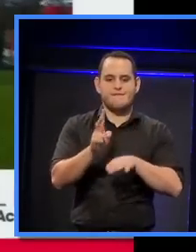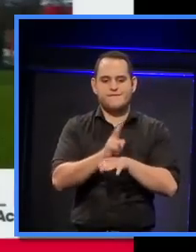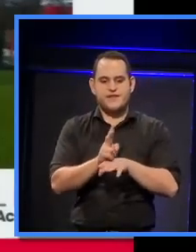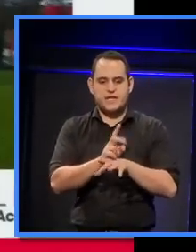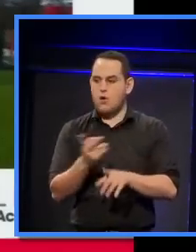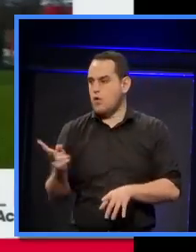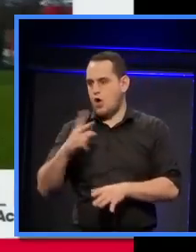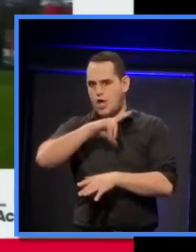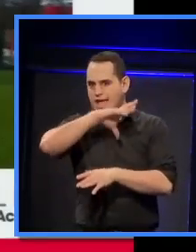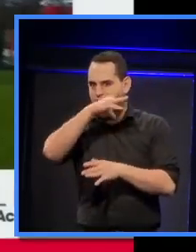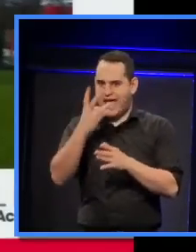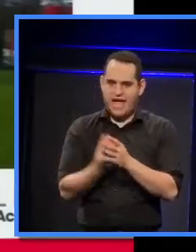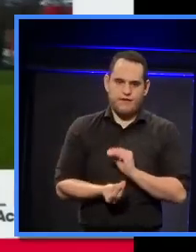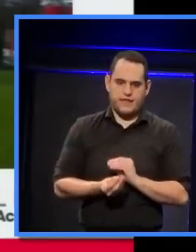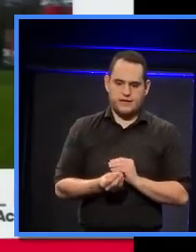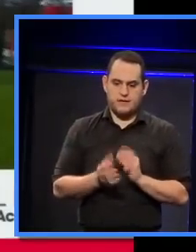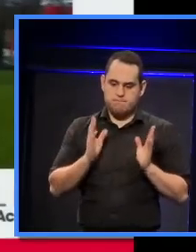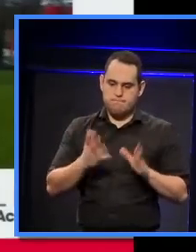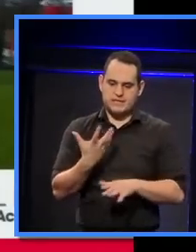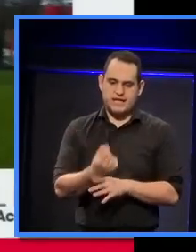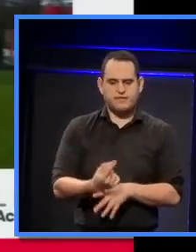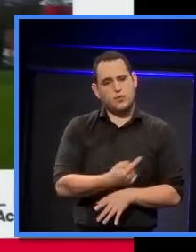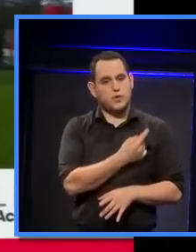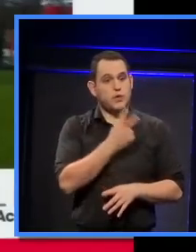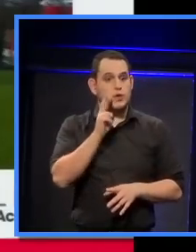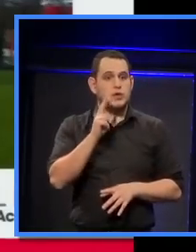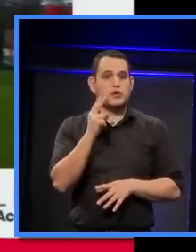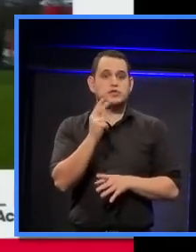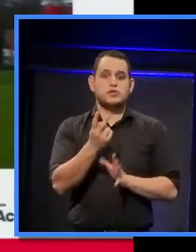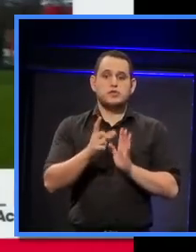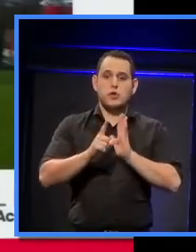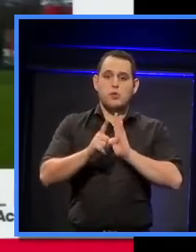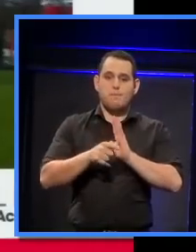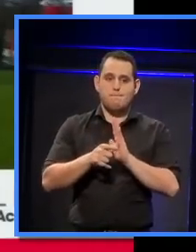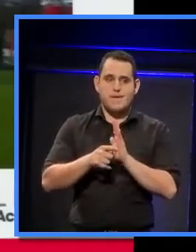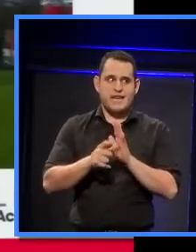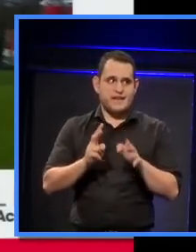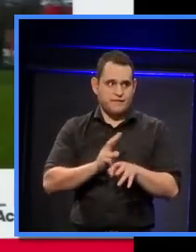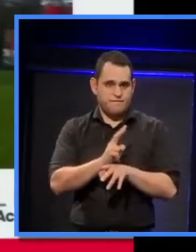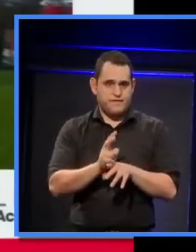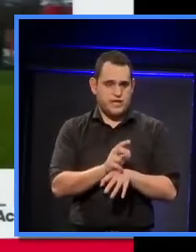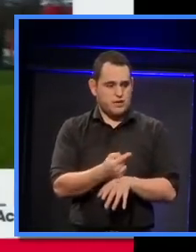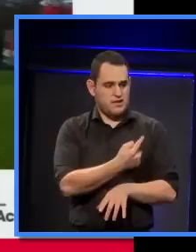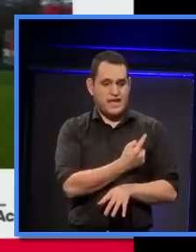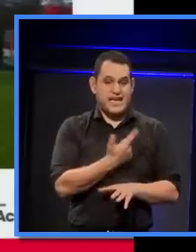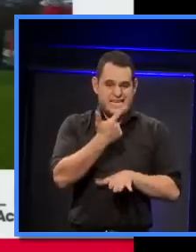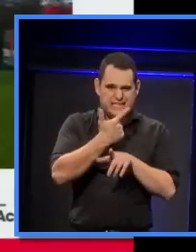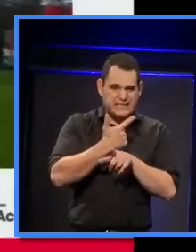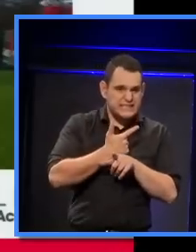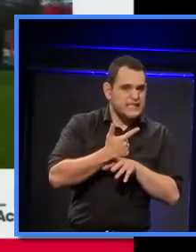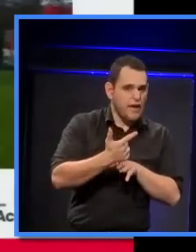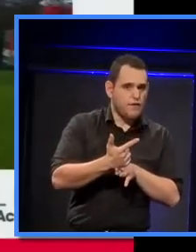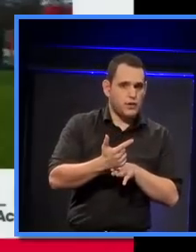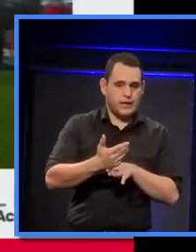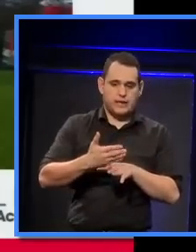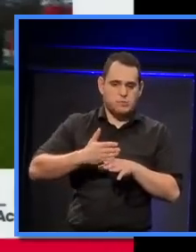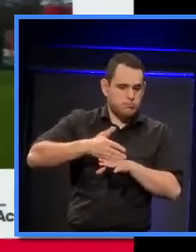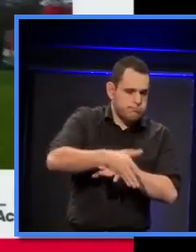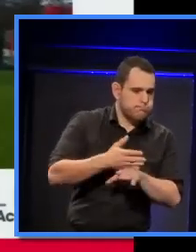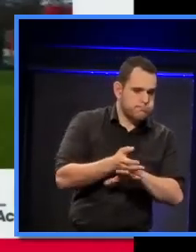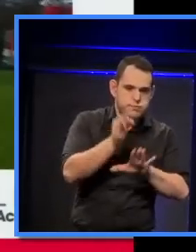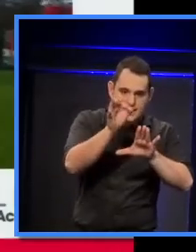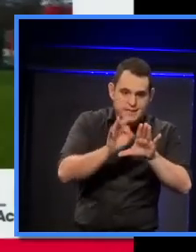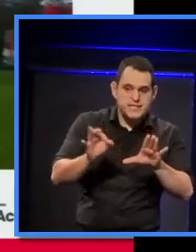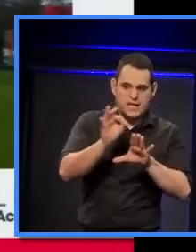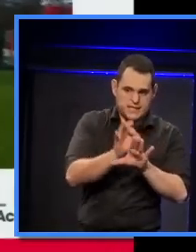So, this is the two-minute video that was produced after really a seven-week design program because, as I mentioned, we